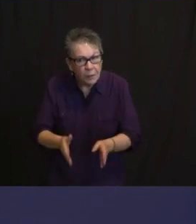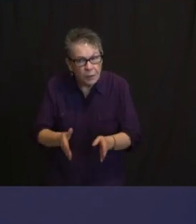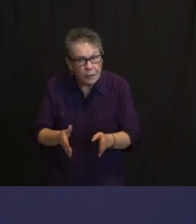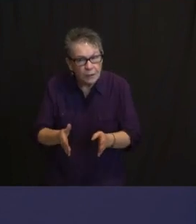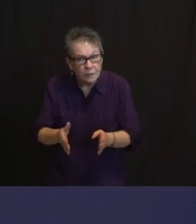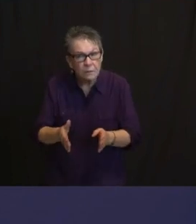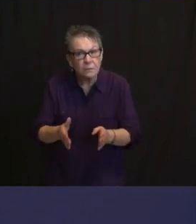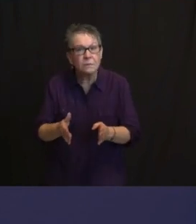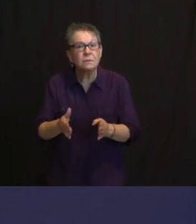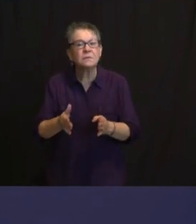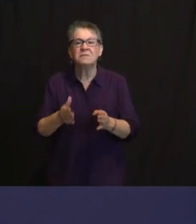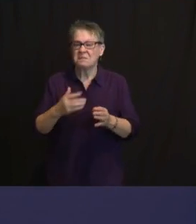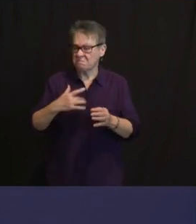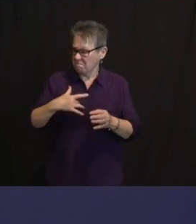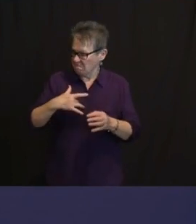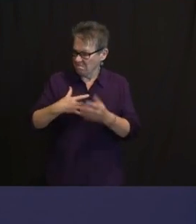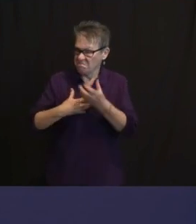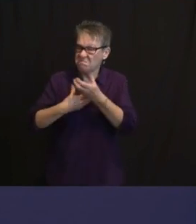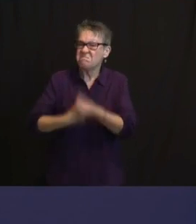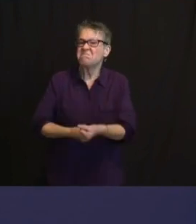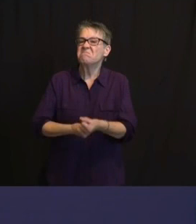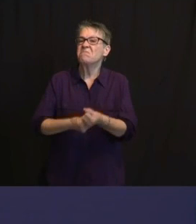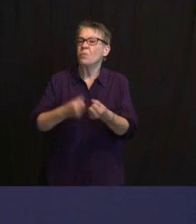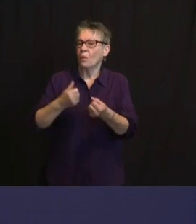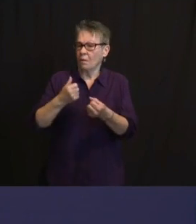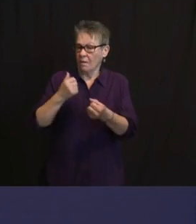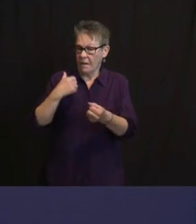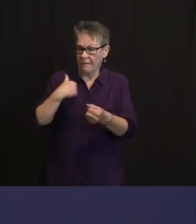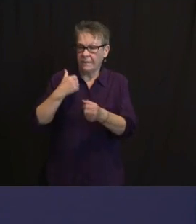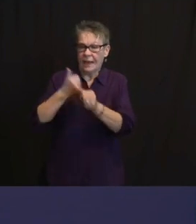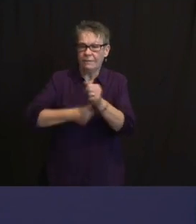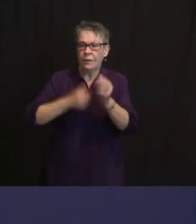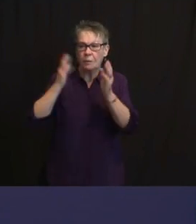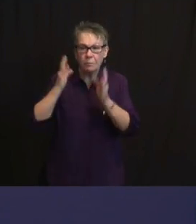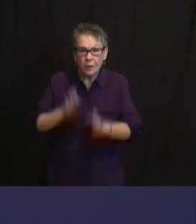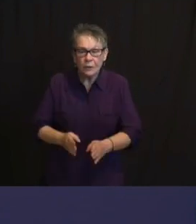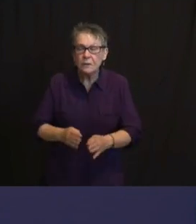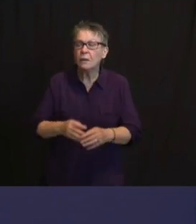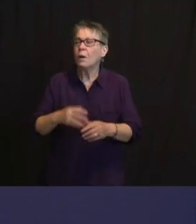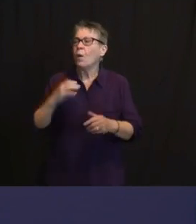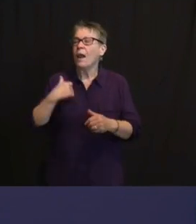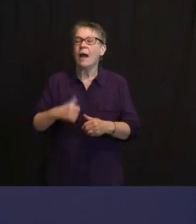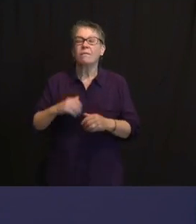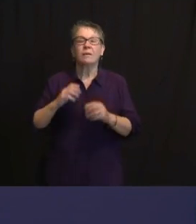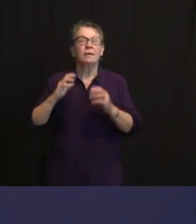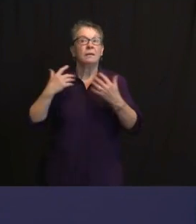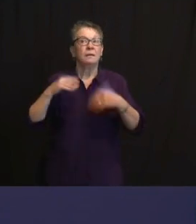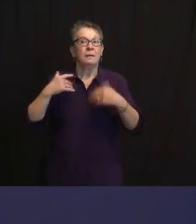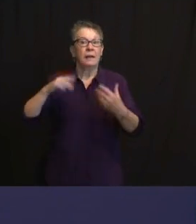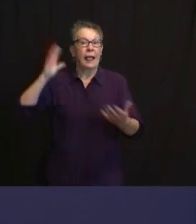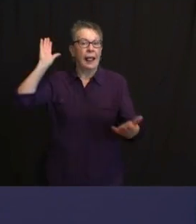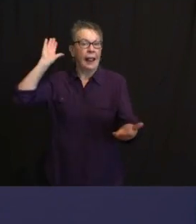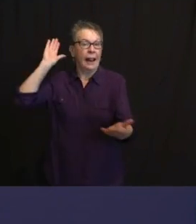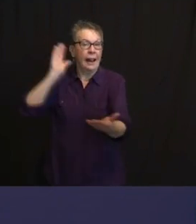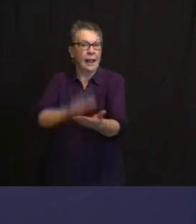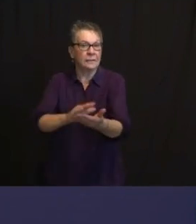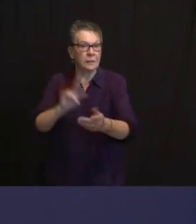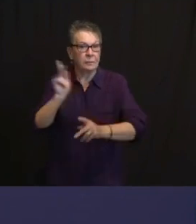TO DECREASE, AND AS A RESULT DECREASE DEATHS, WE HAVE TO CONTINUE THE NON-PHARMACEUTICAL